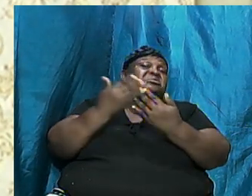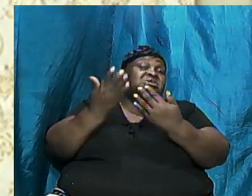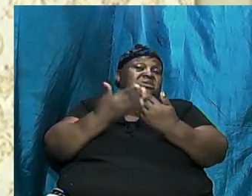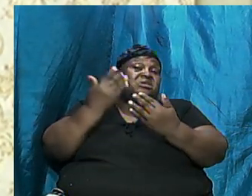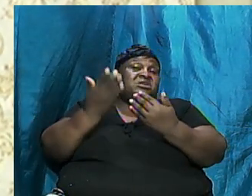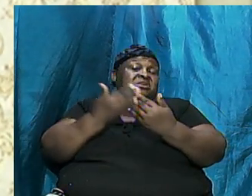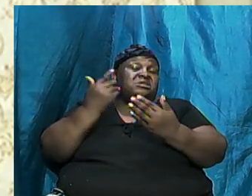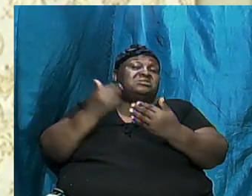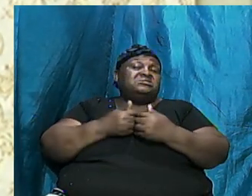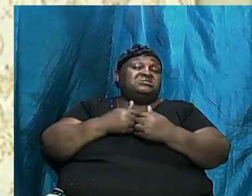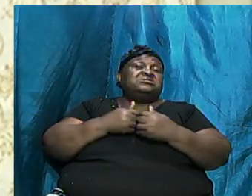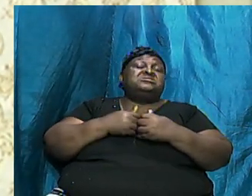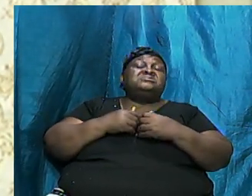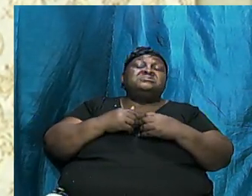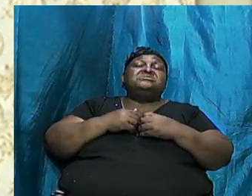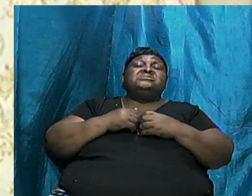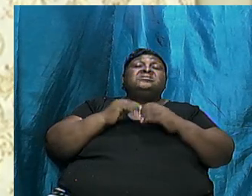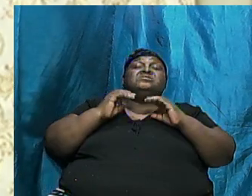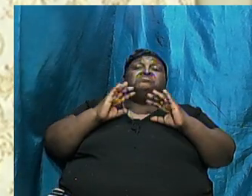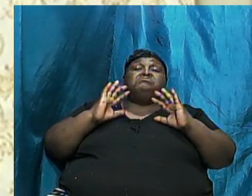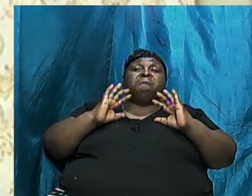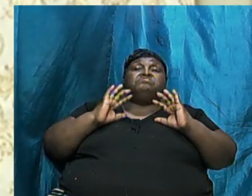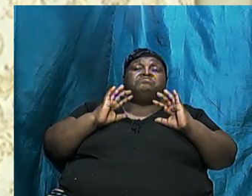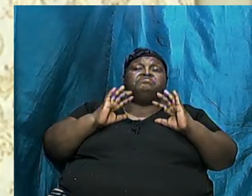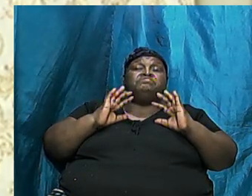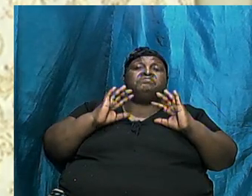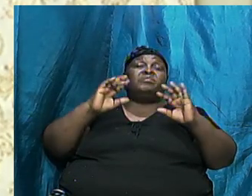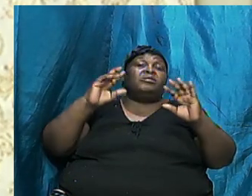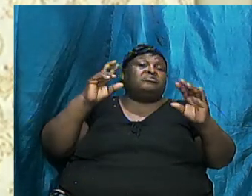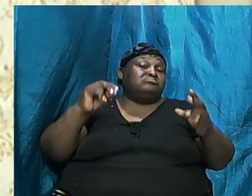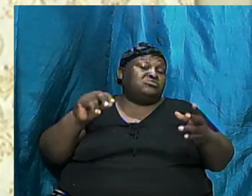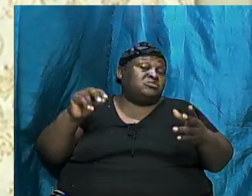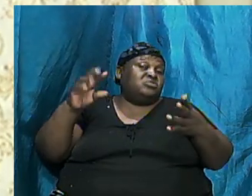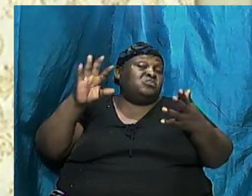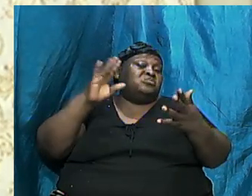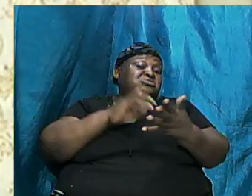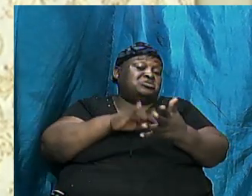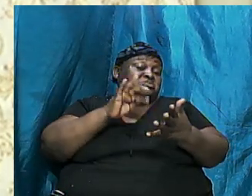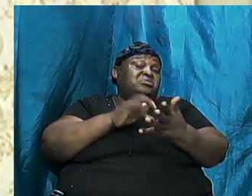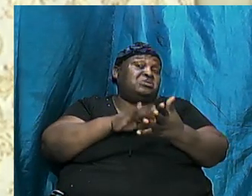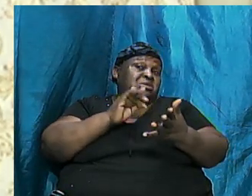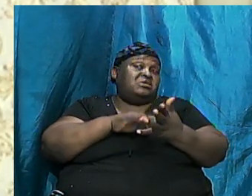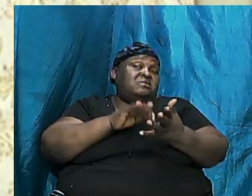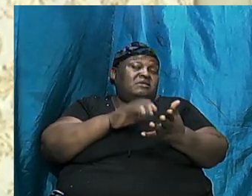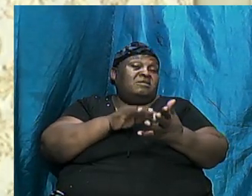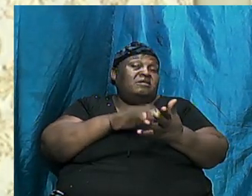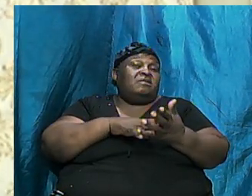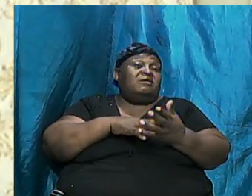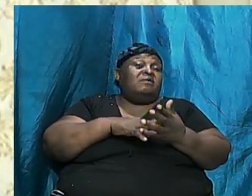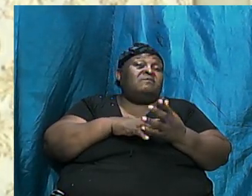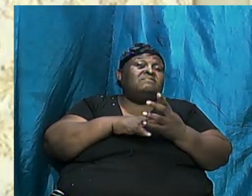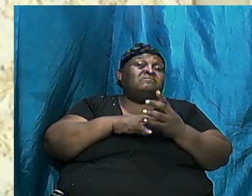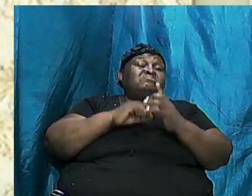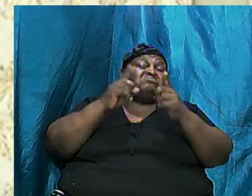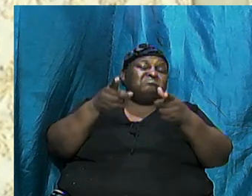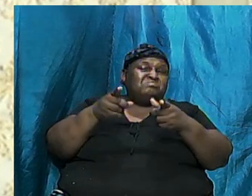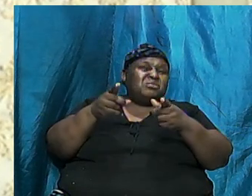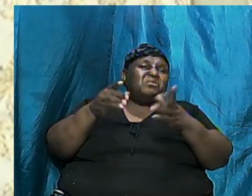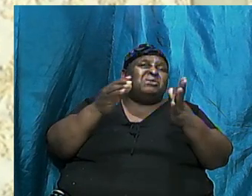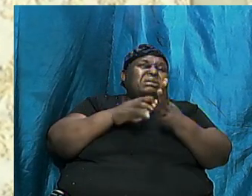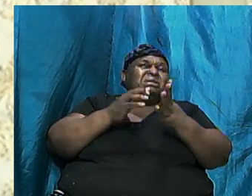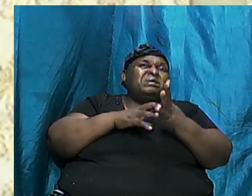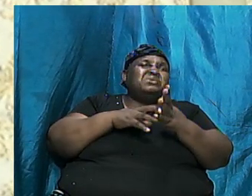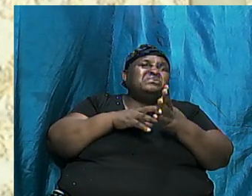step back and do the checks in terms of going back to the 1800s and the